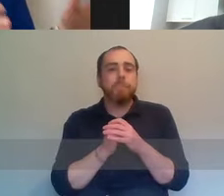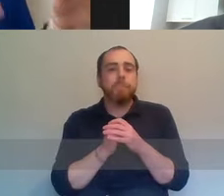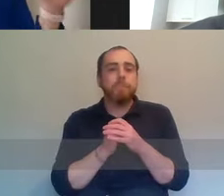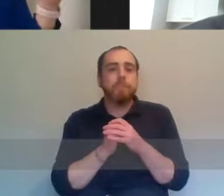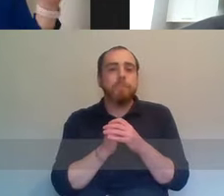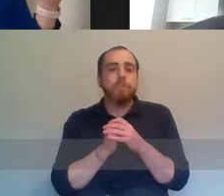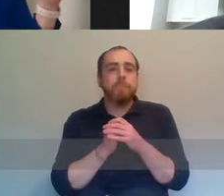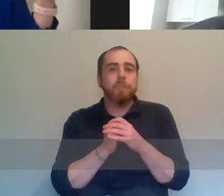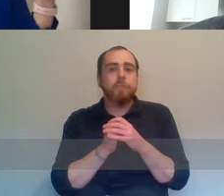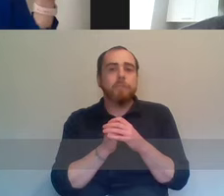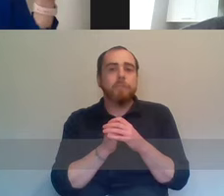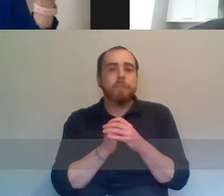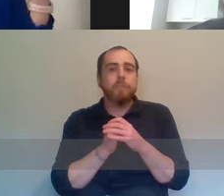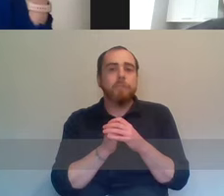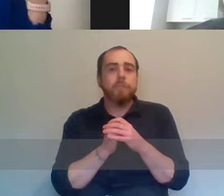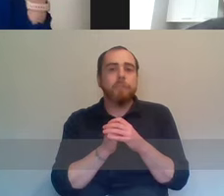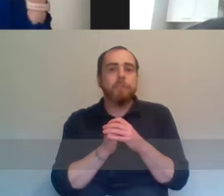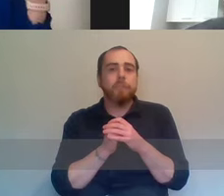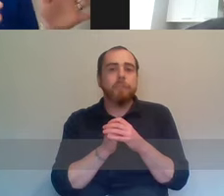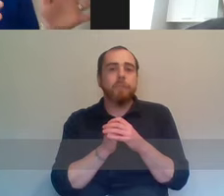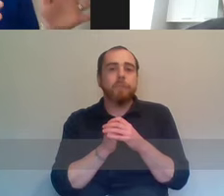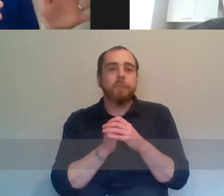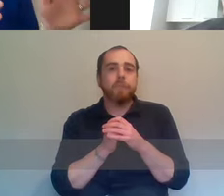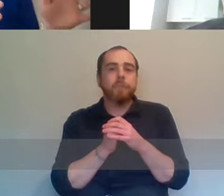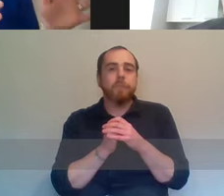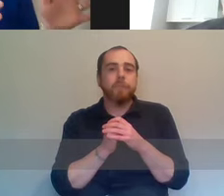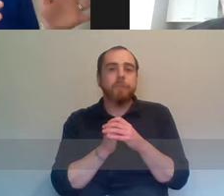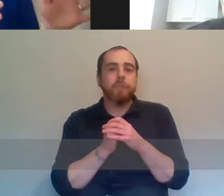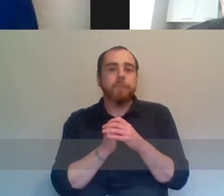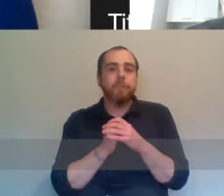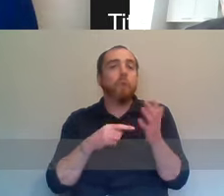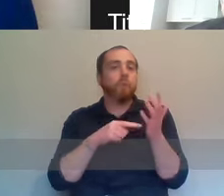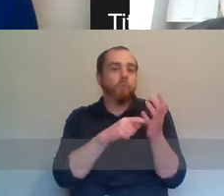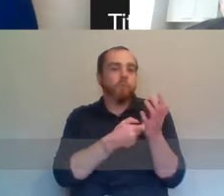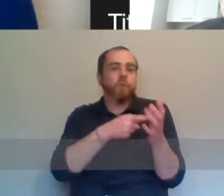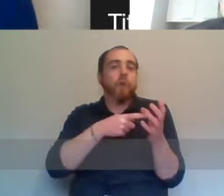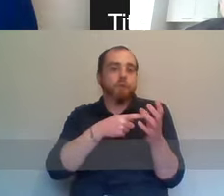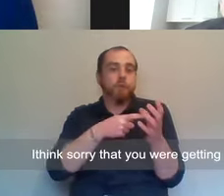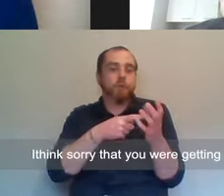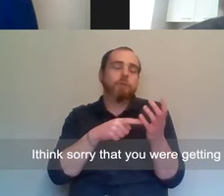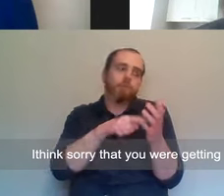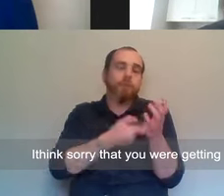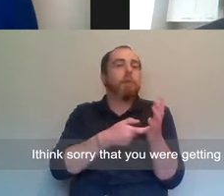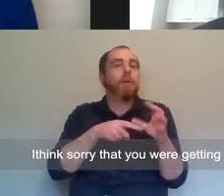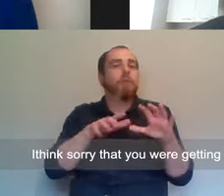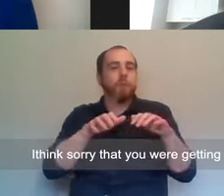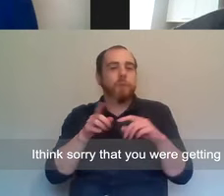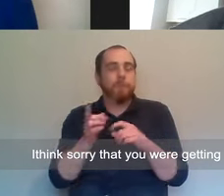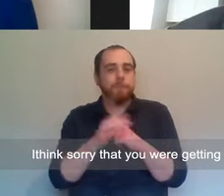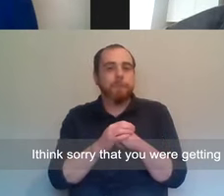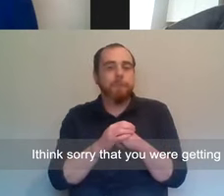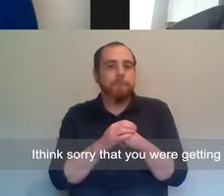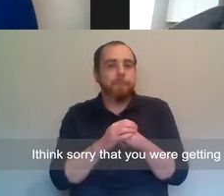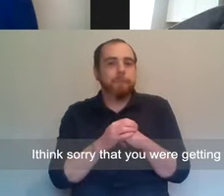I think, Tara,